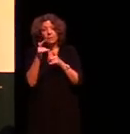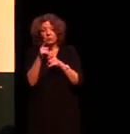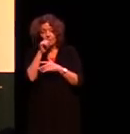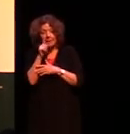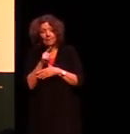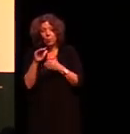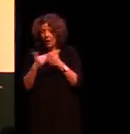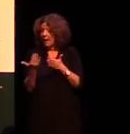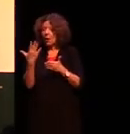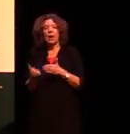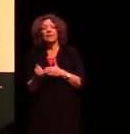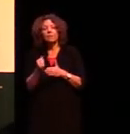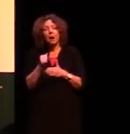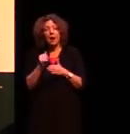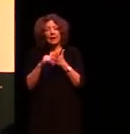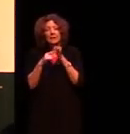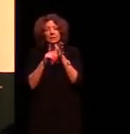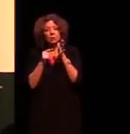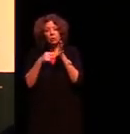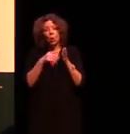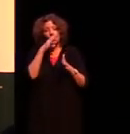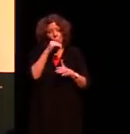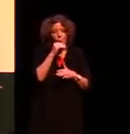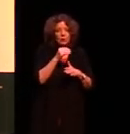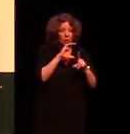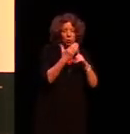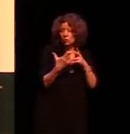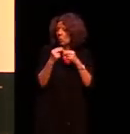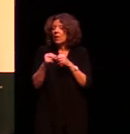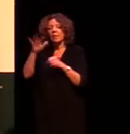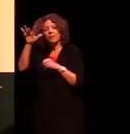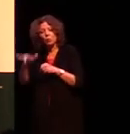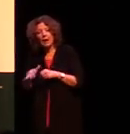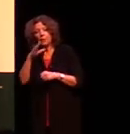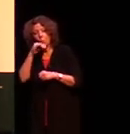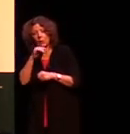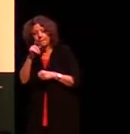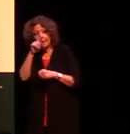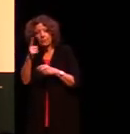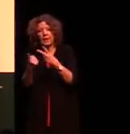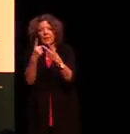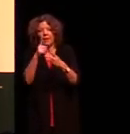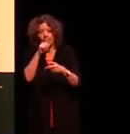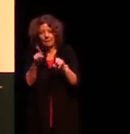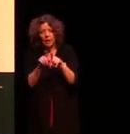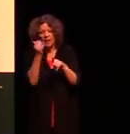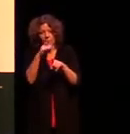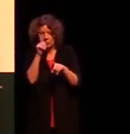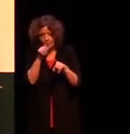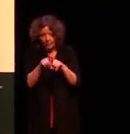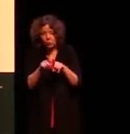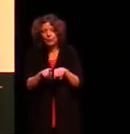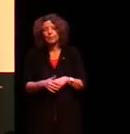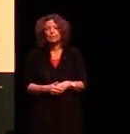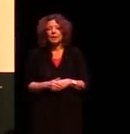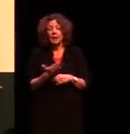my saltwater culture with the running water people and the muddy water people. How many